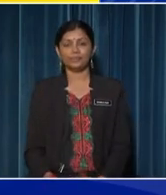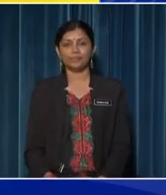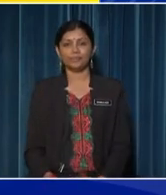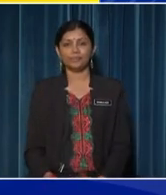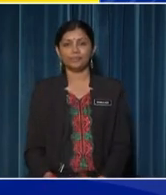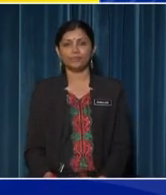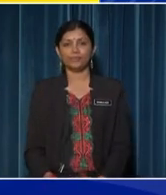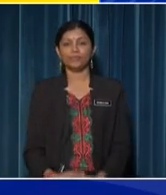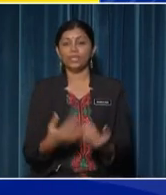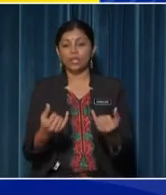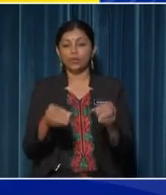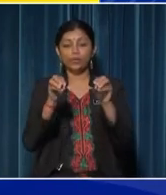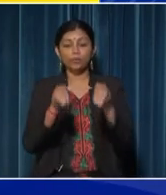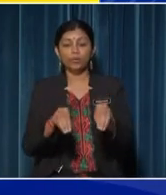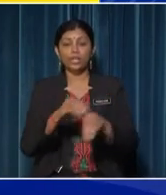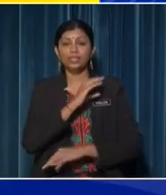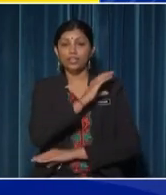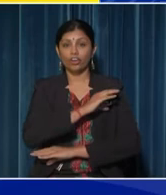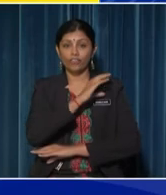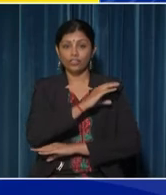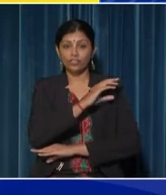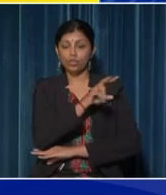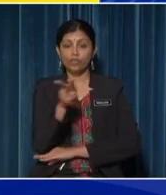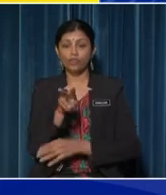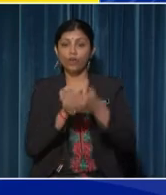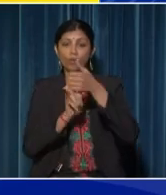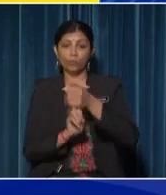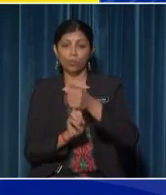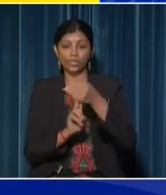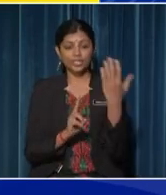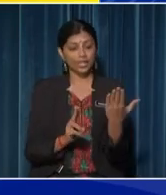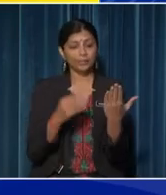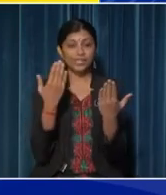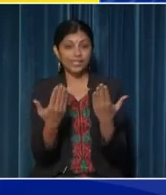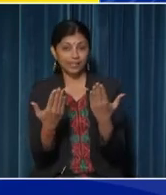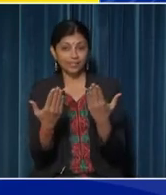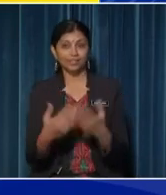let's put the characteristics of both plants side by side